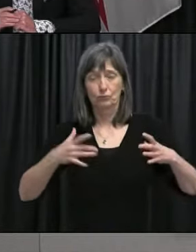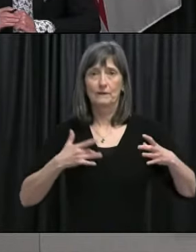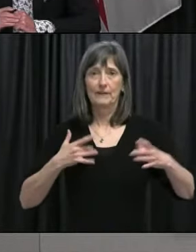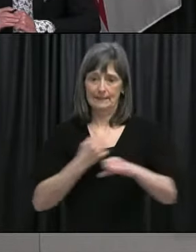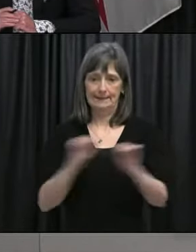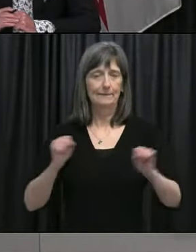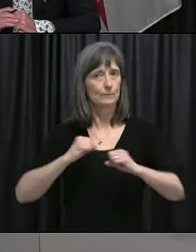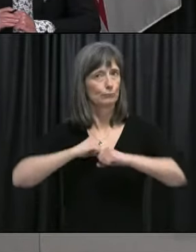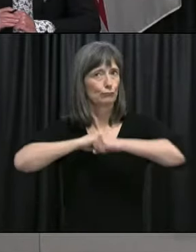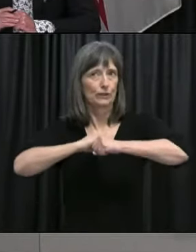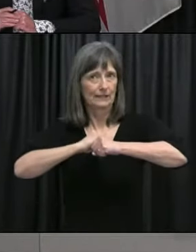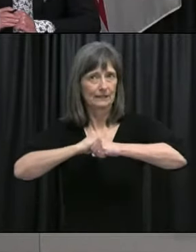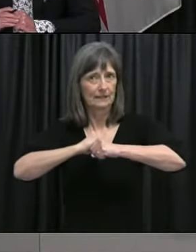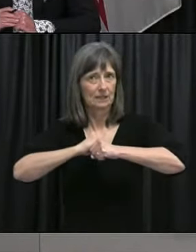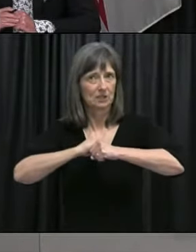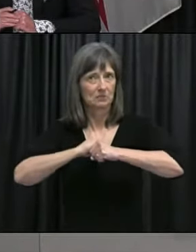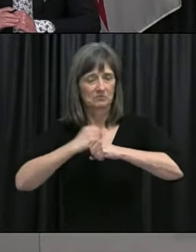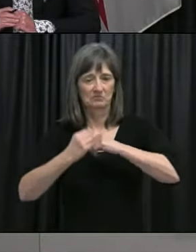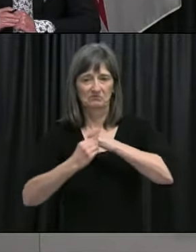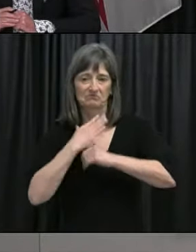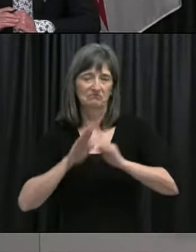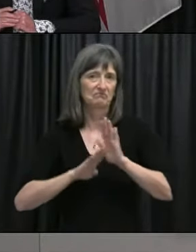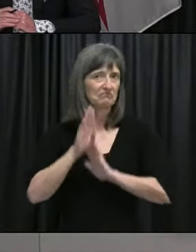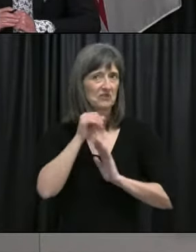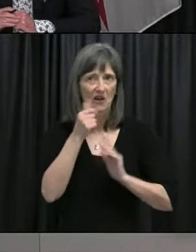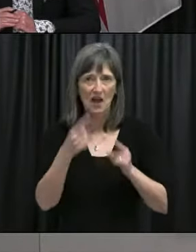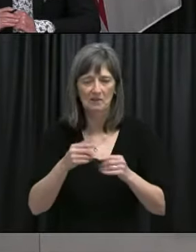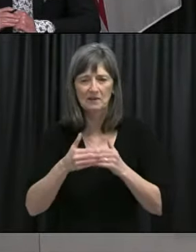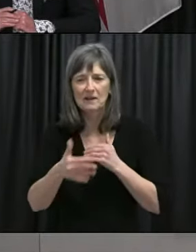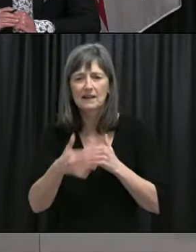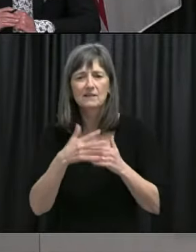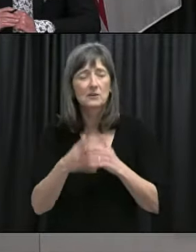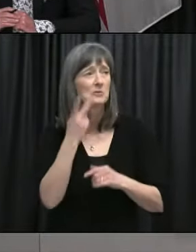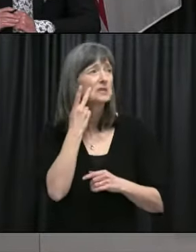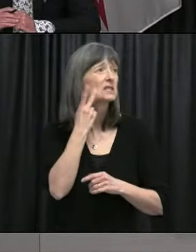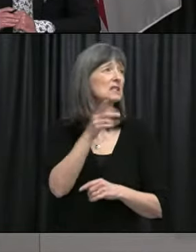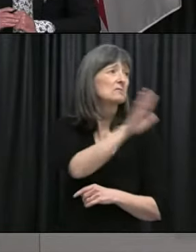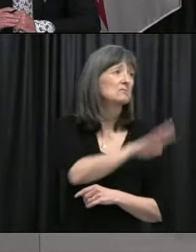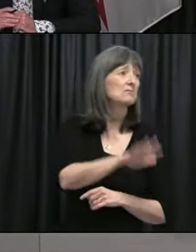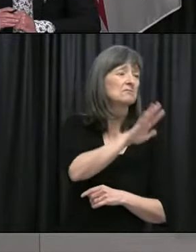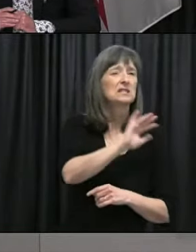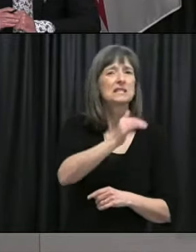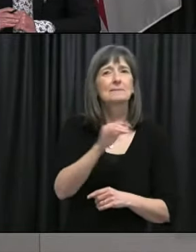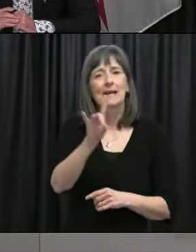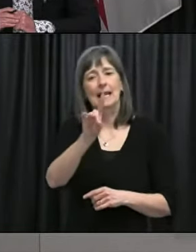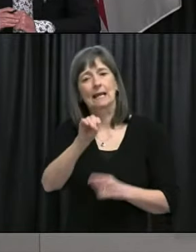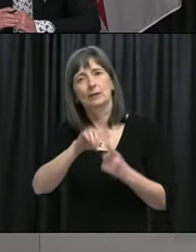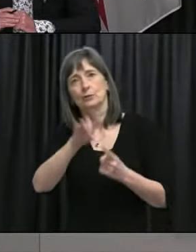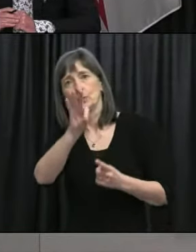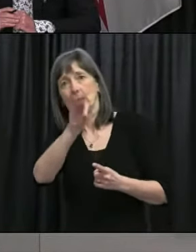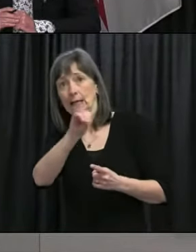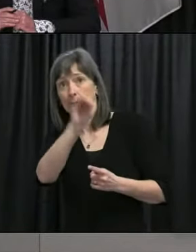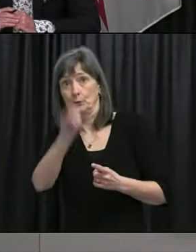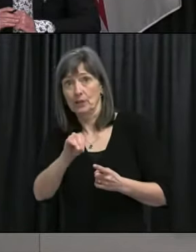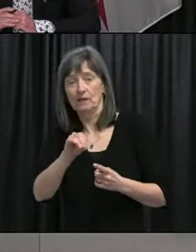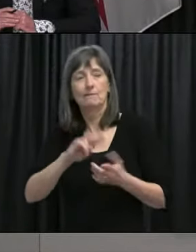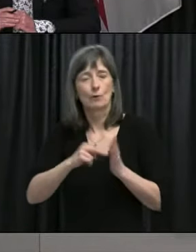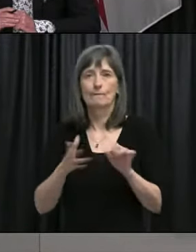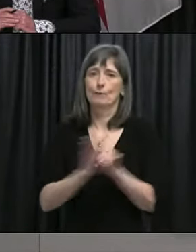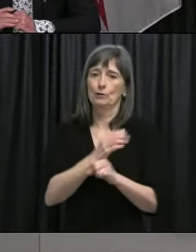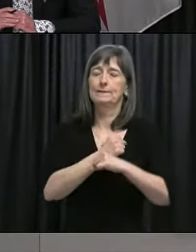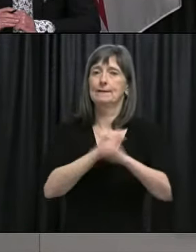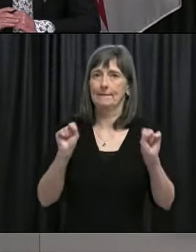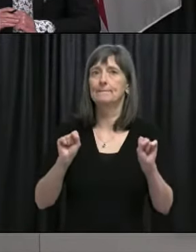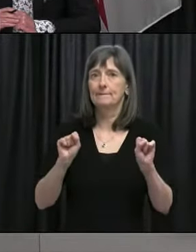variants become more predominant through the country. So looking from what I've seen, 80 to 90% needed to be vaccinated for herd immunity. And